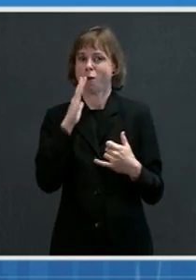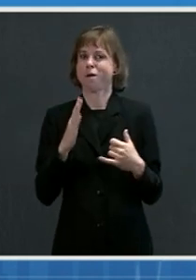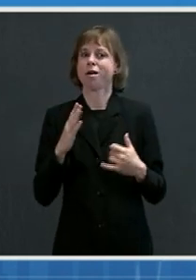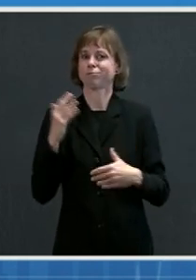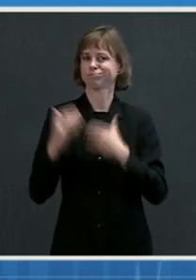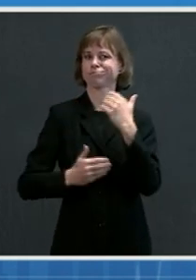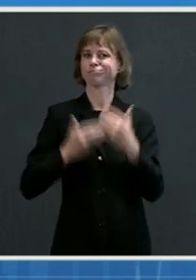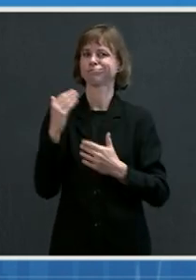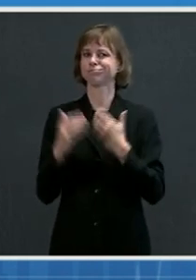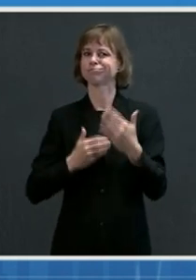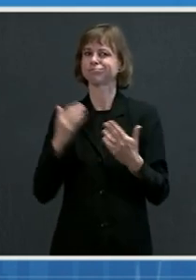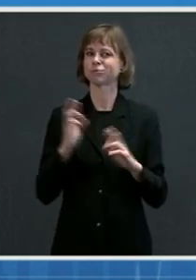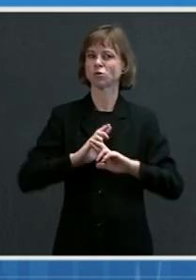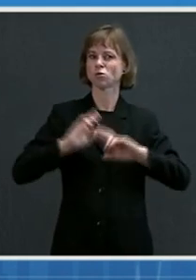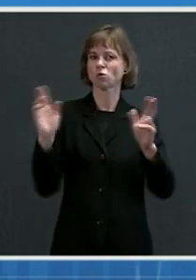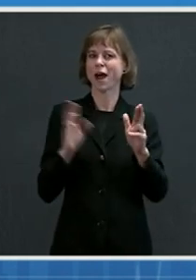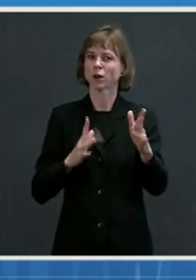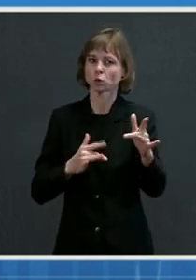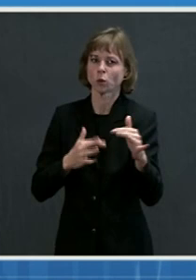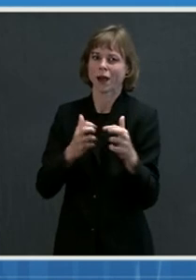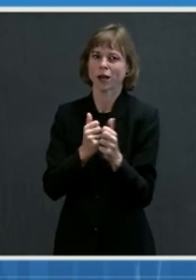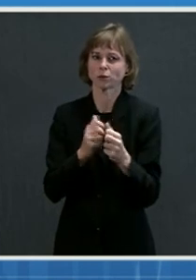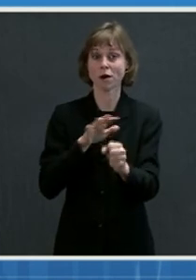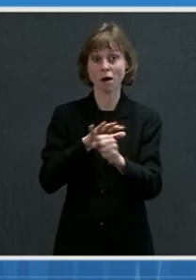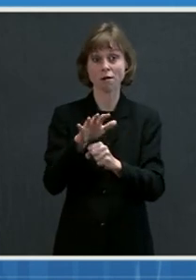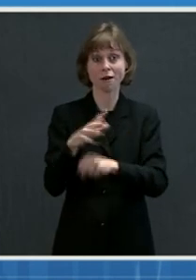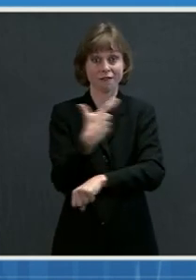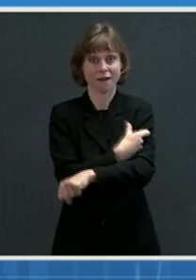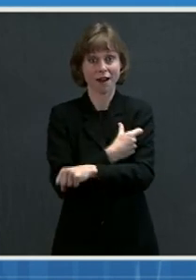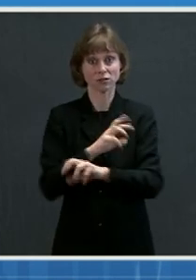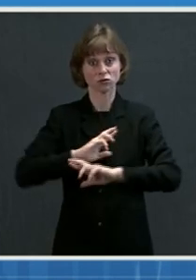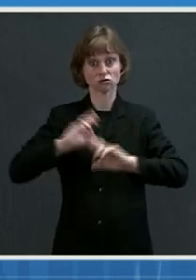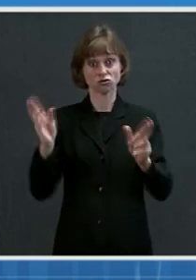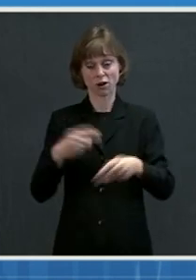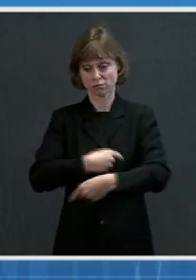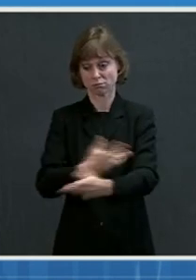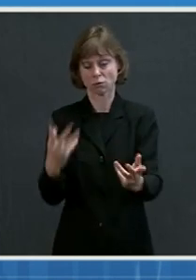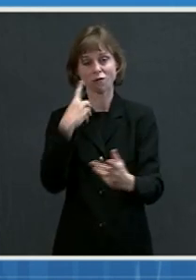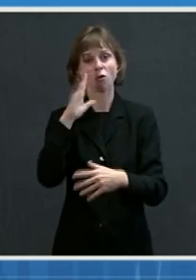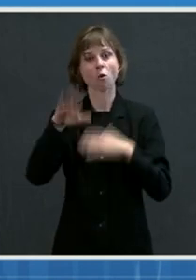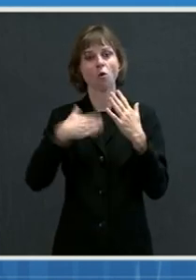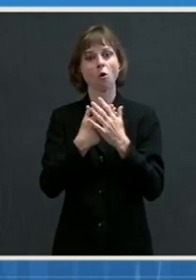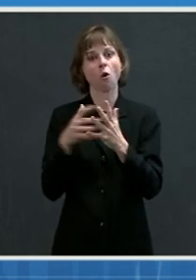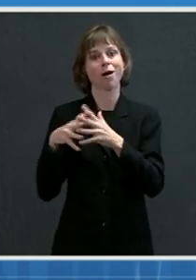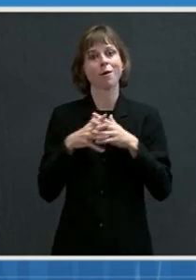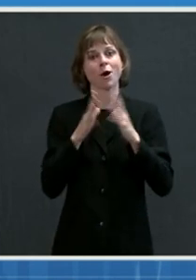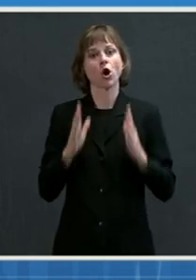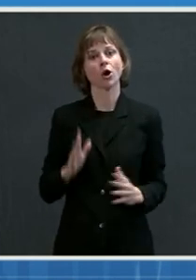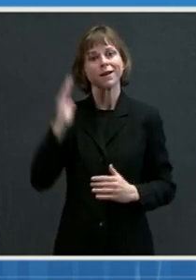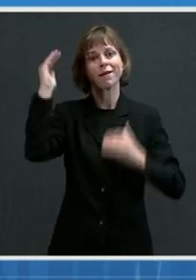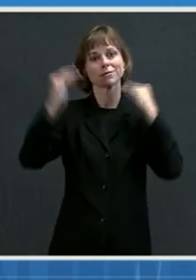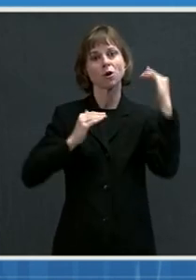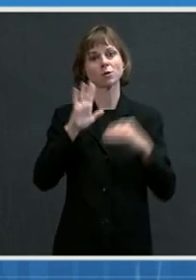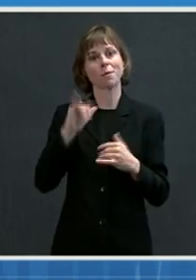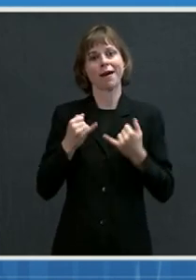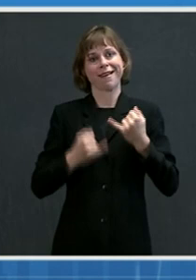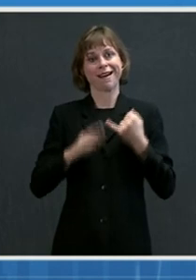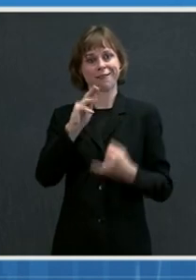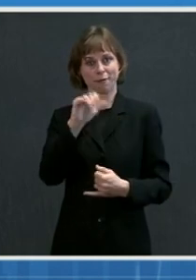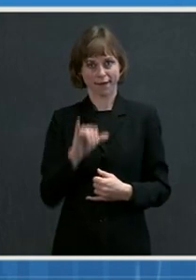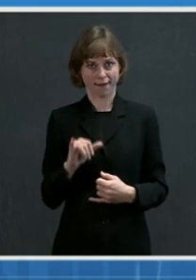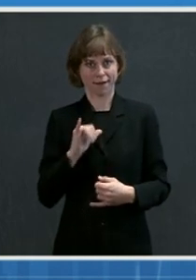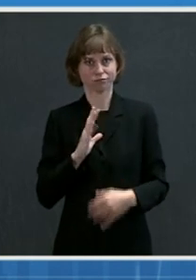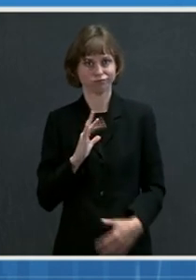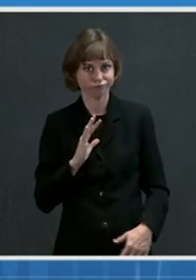but to have enough vaccine supply for every American adult by the end of May. And over the course of the